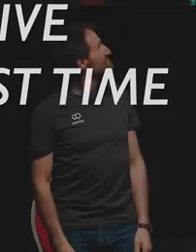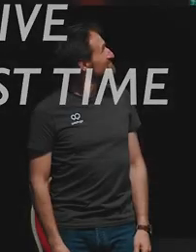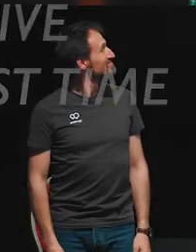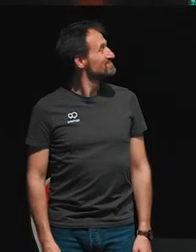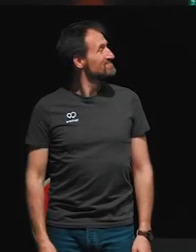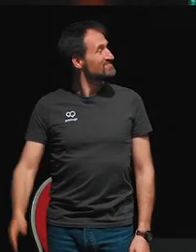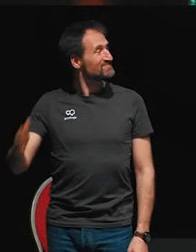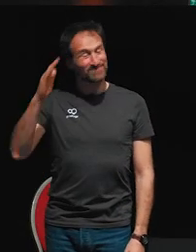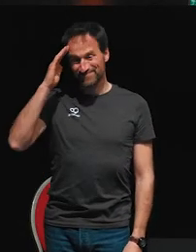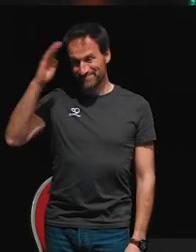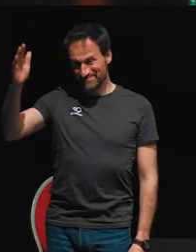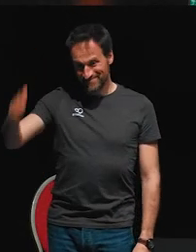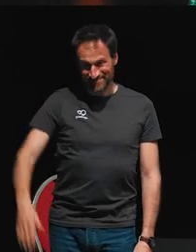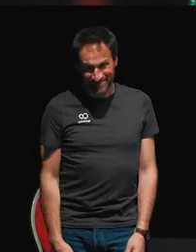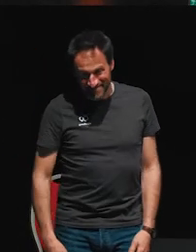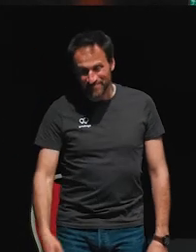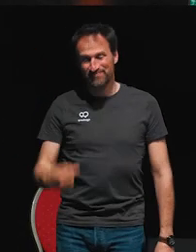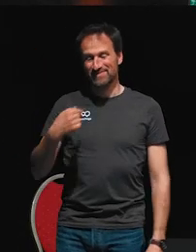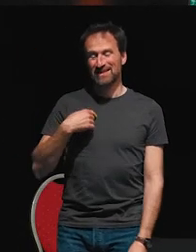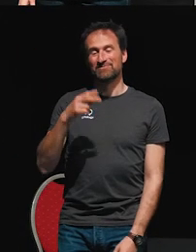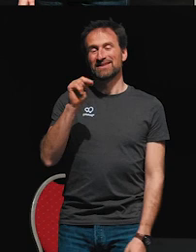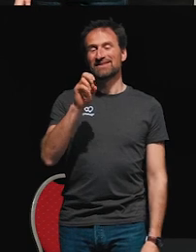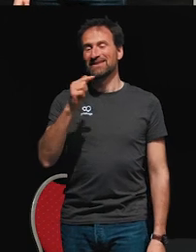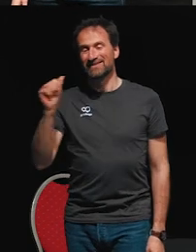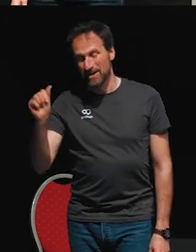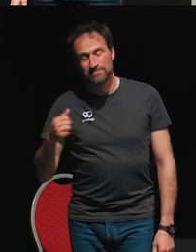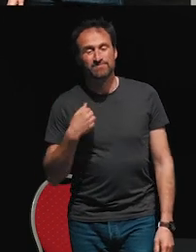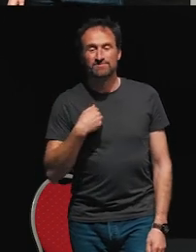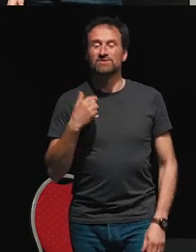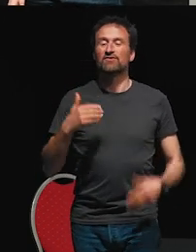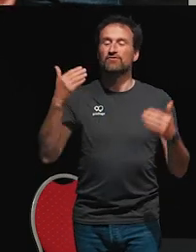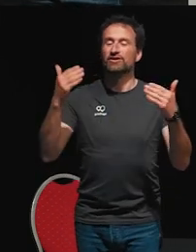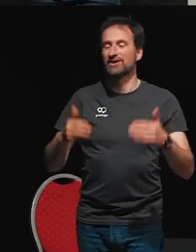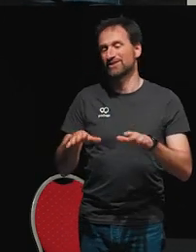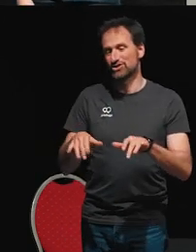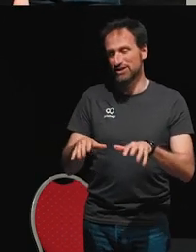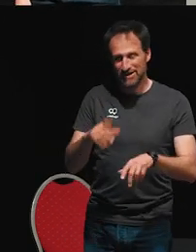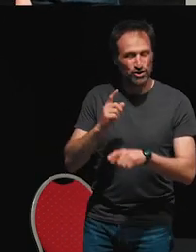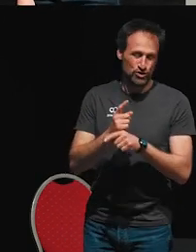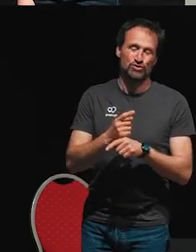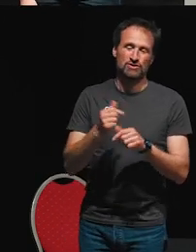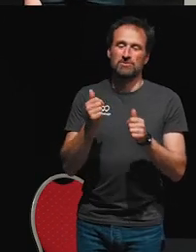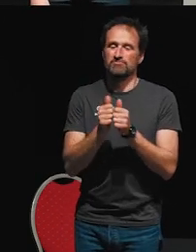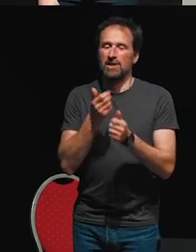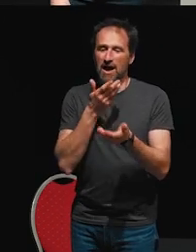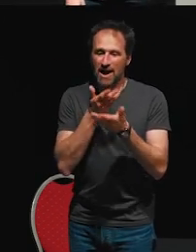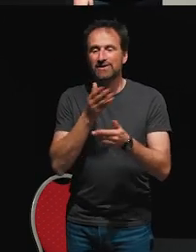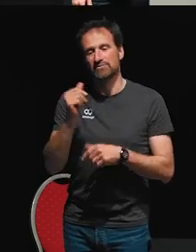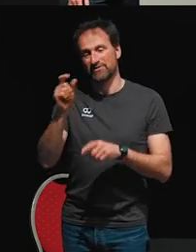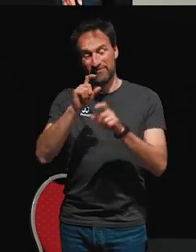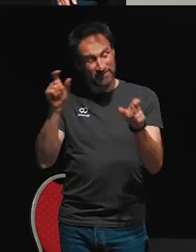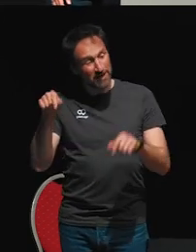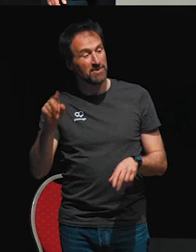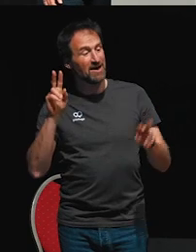Hi, guys. I'm Netta. I am a front-end engineer and consultant at a company called Tikal,